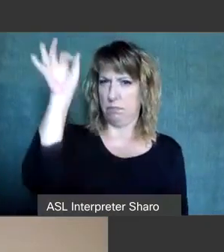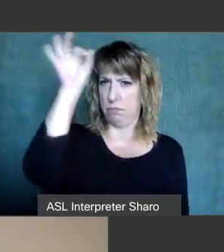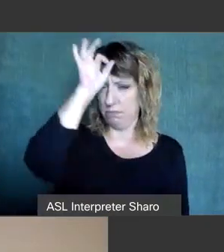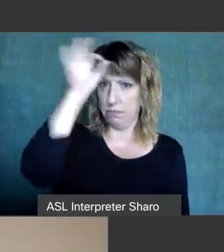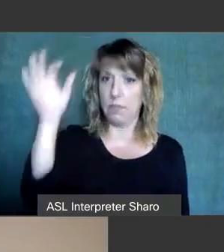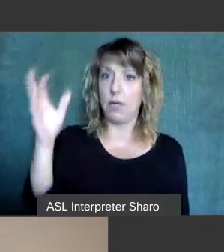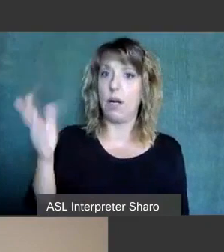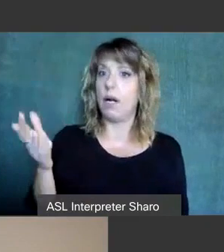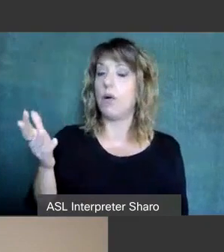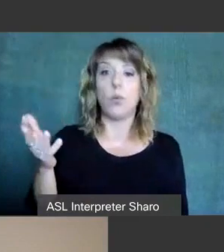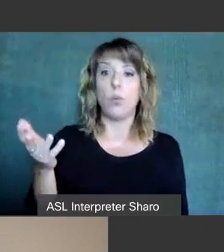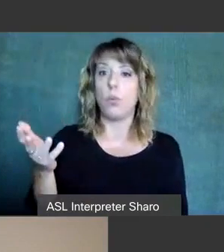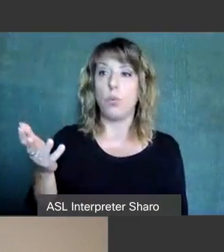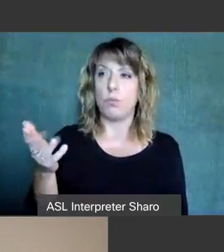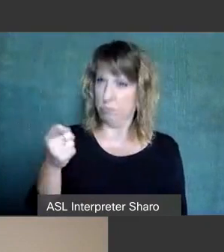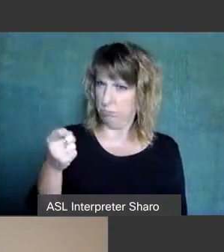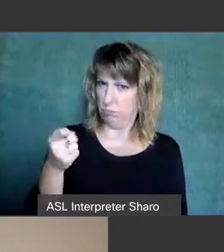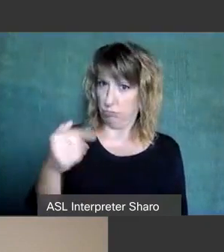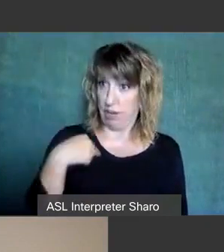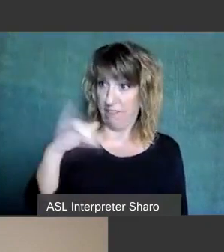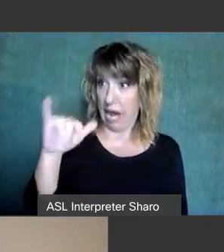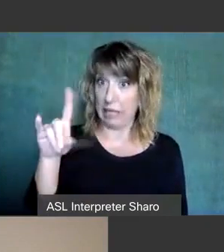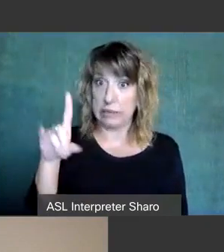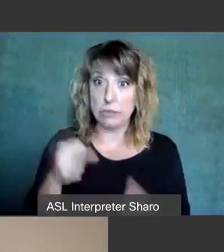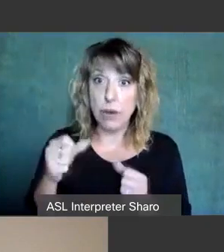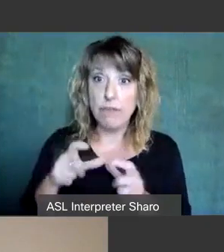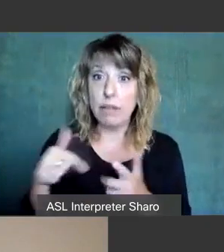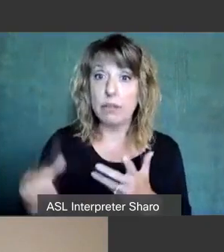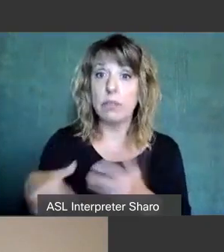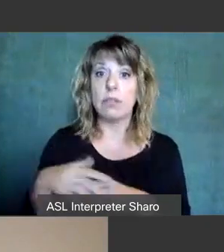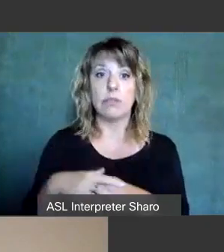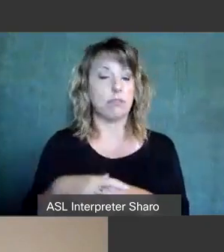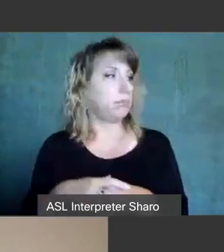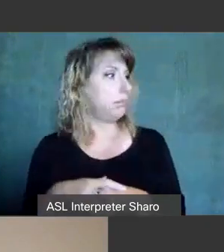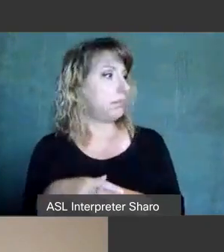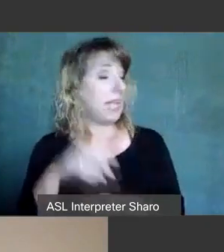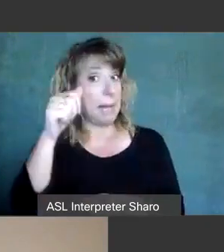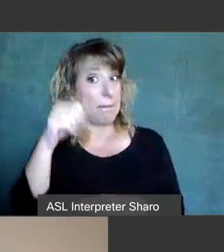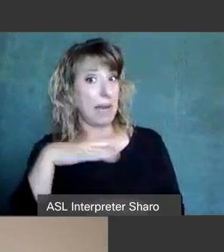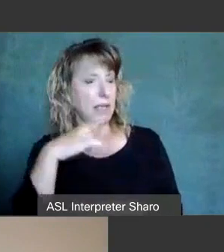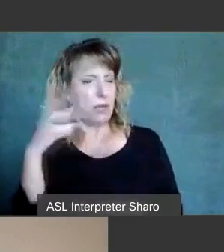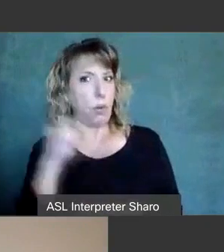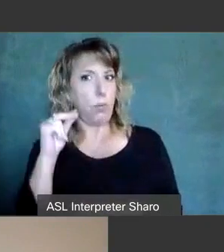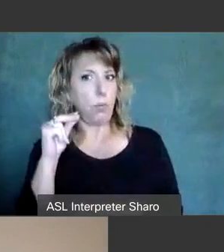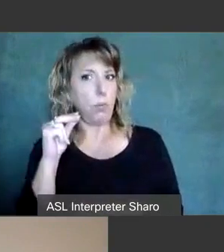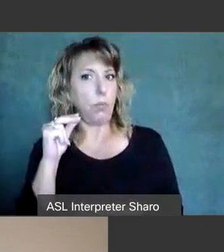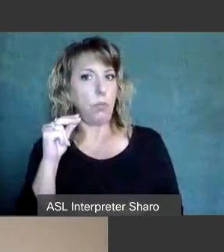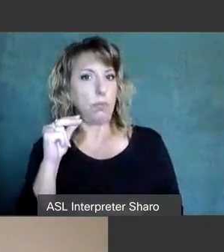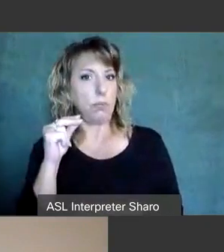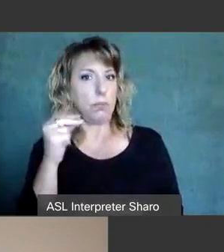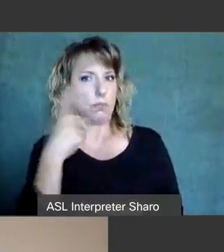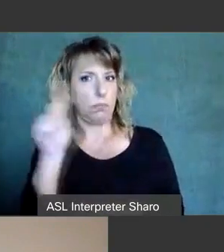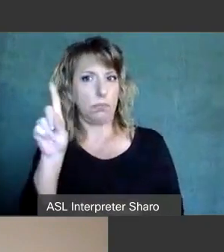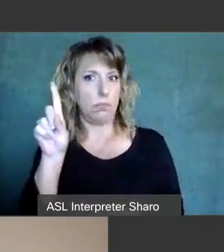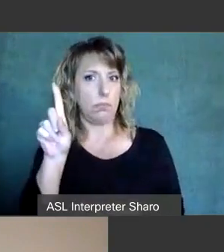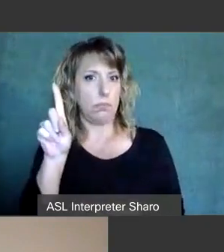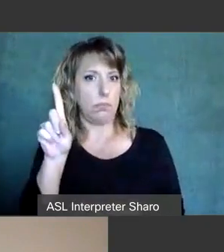him if he had any identification and the young man abruptly said no and then turned his back on the